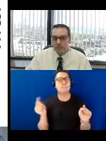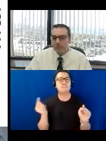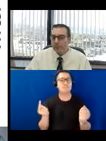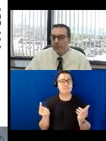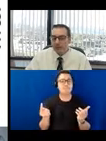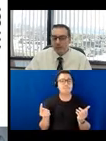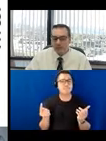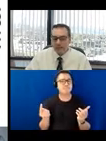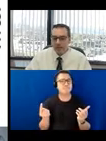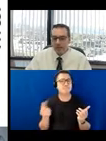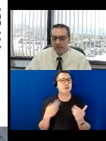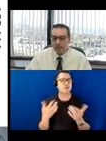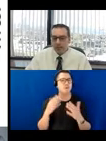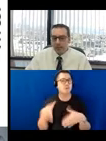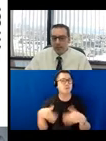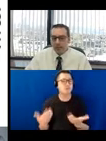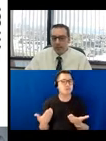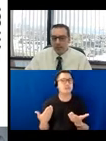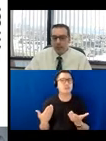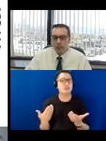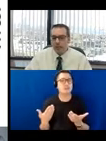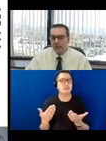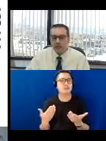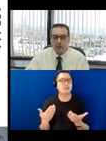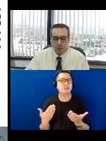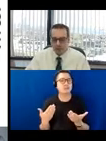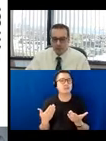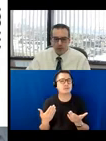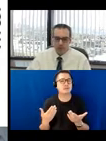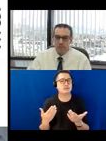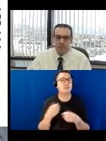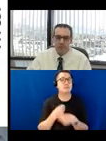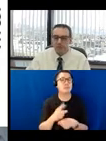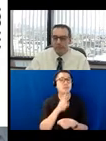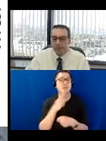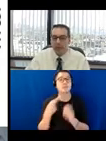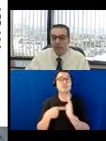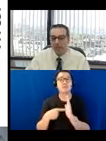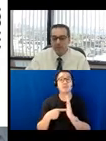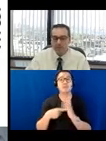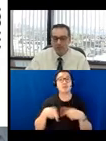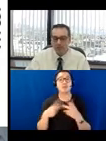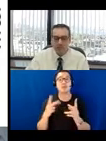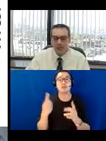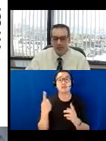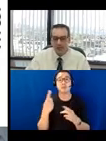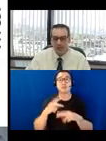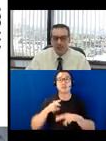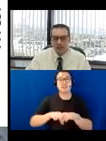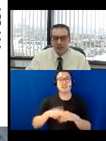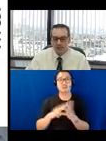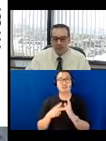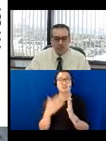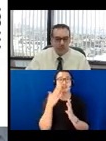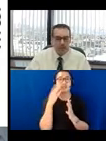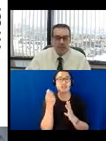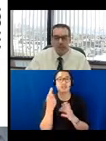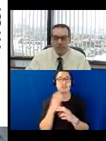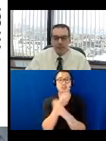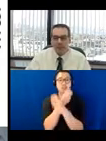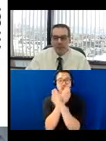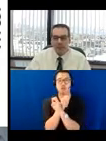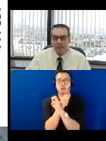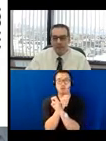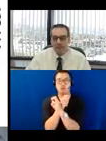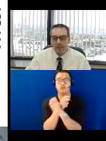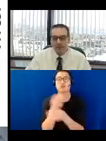you want to provide potentially to ensure that a shoulder to shoulder experience can be had with someone sitting on the bench, with someone utilizing a